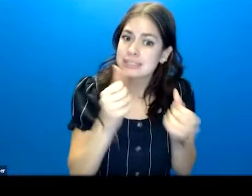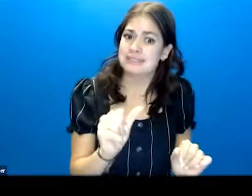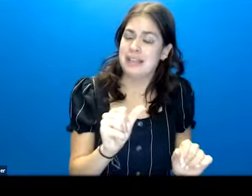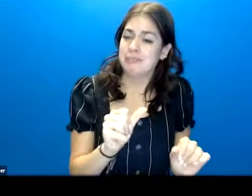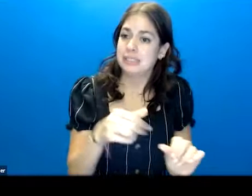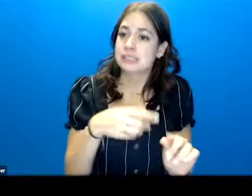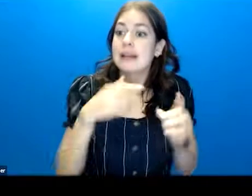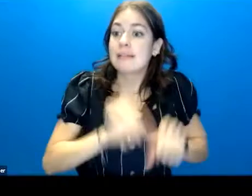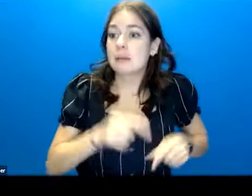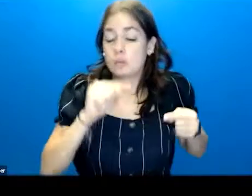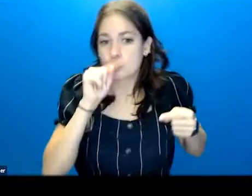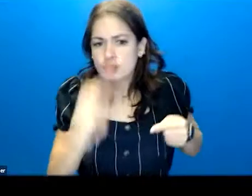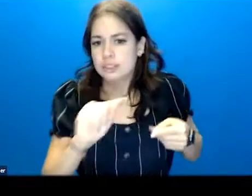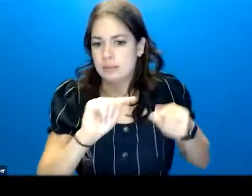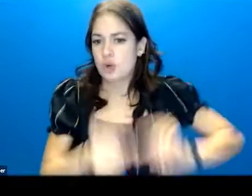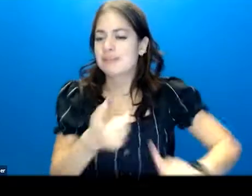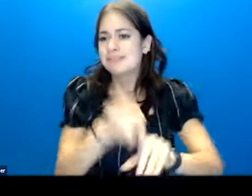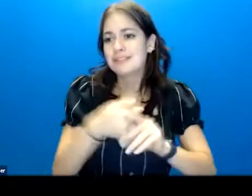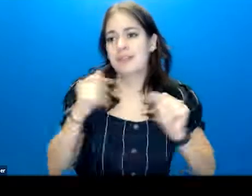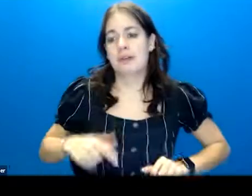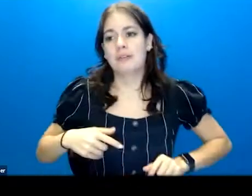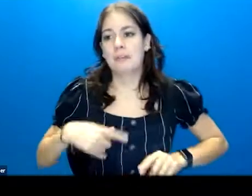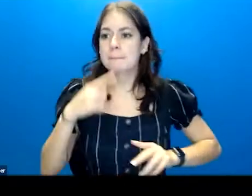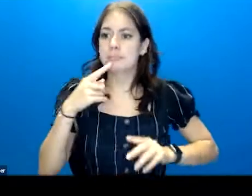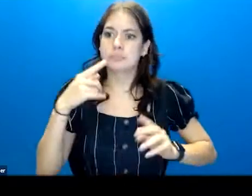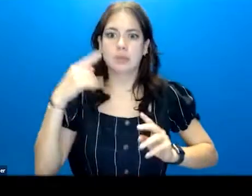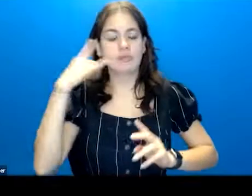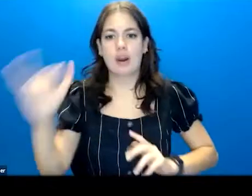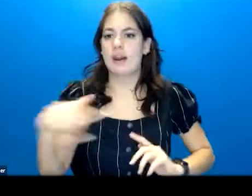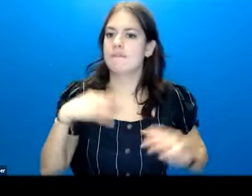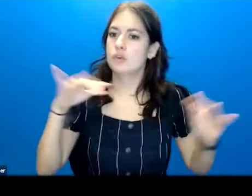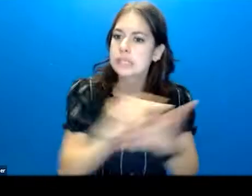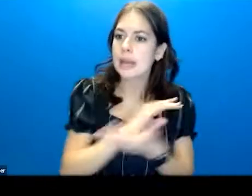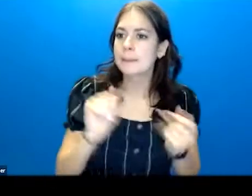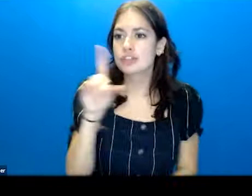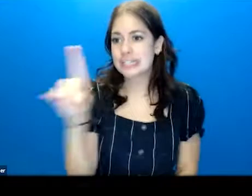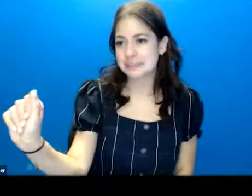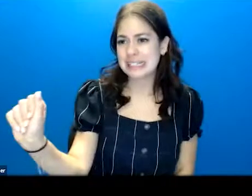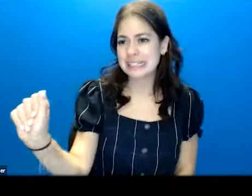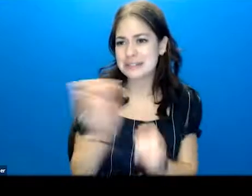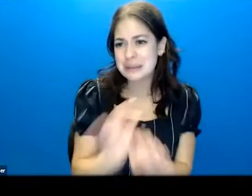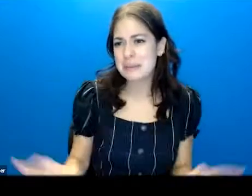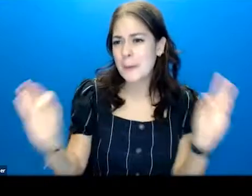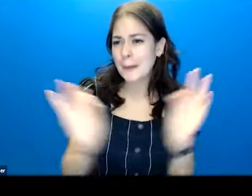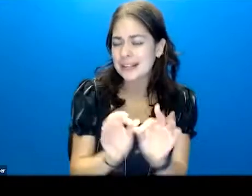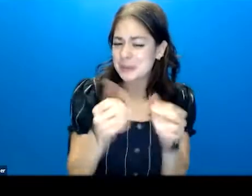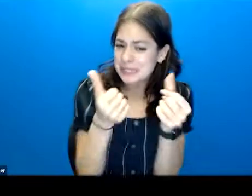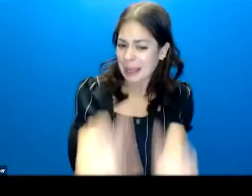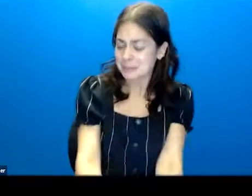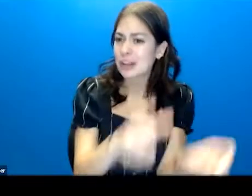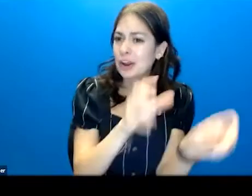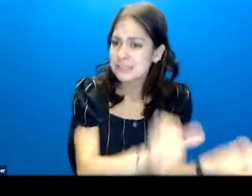as a result and may have permanent damage or disability. So this is important. Attempts are very important.